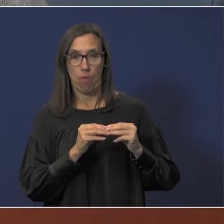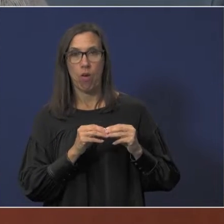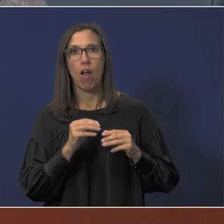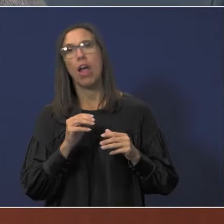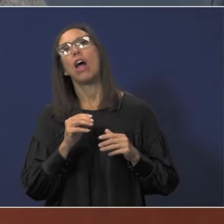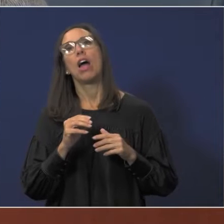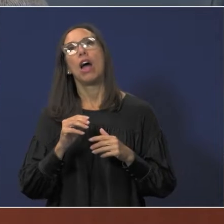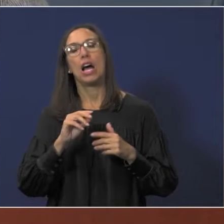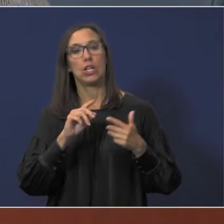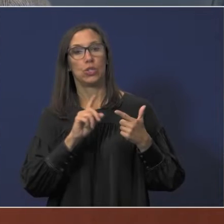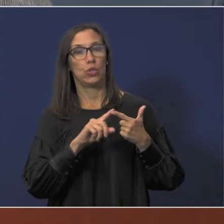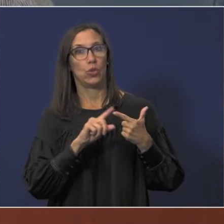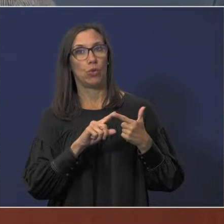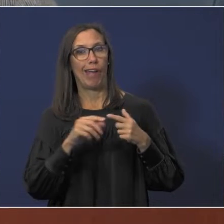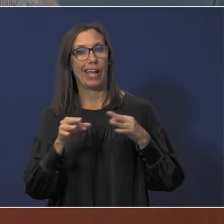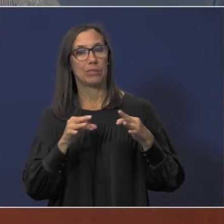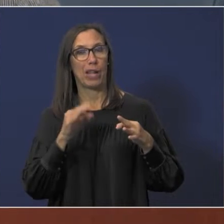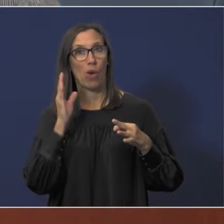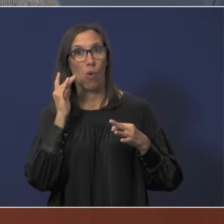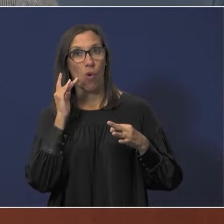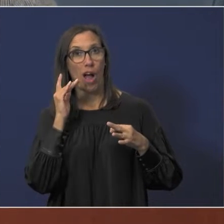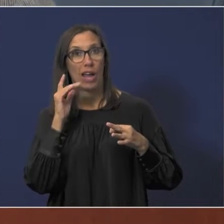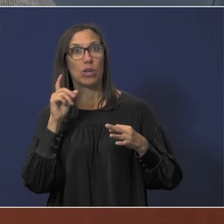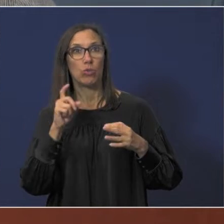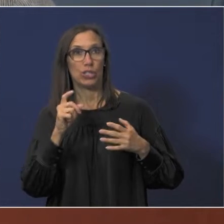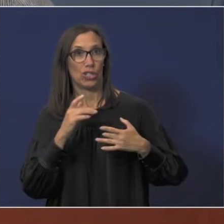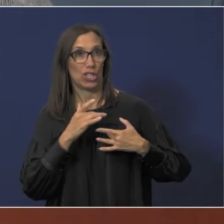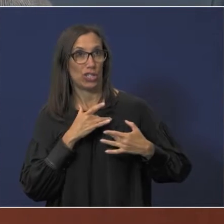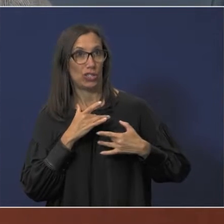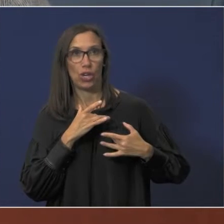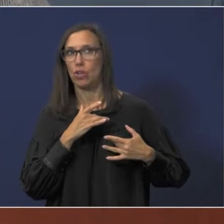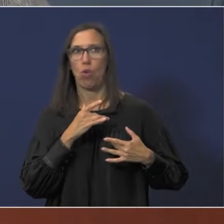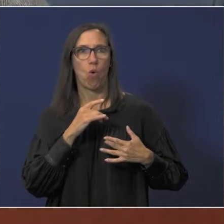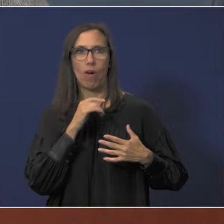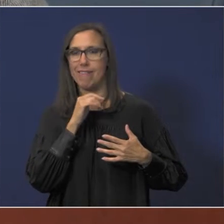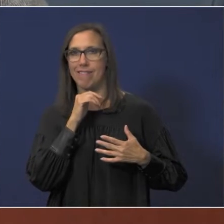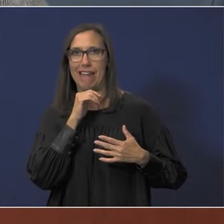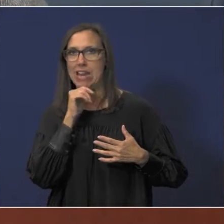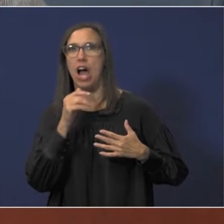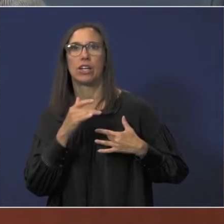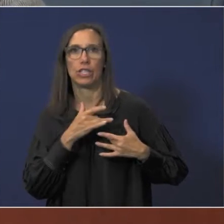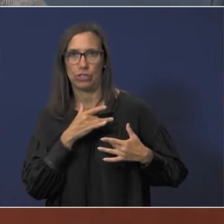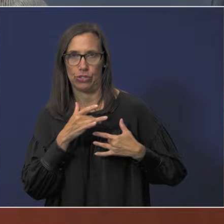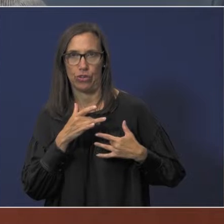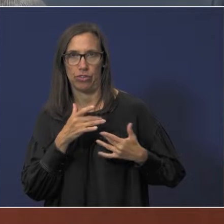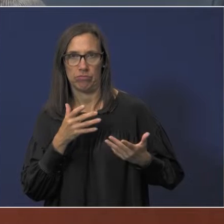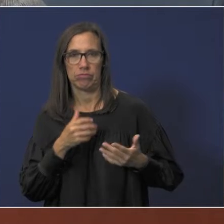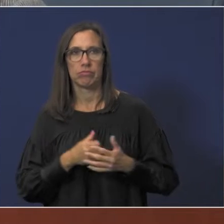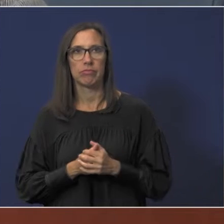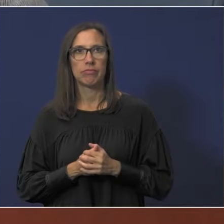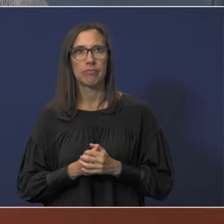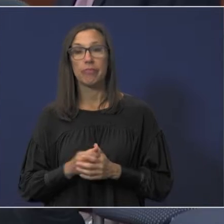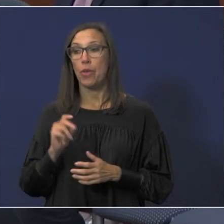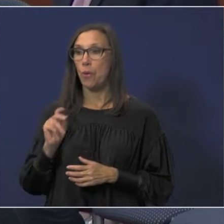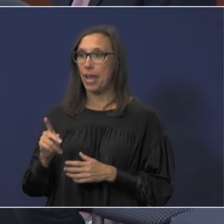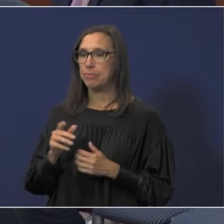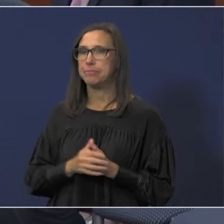two, explain why we should be concerned or why we should not be concerned. Okay.